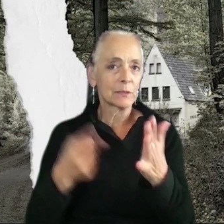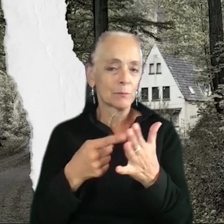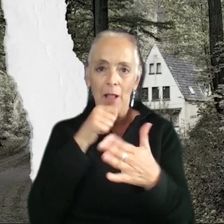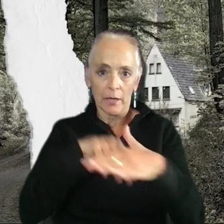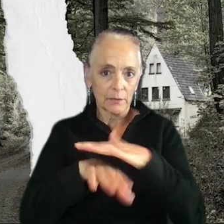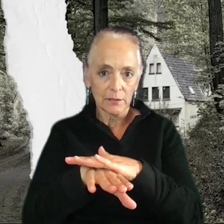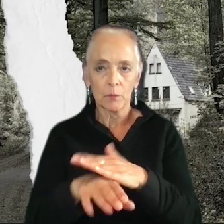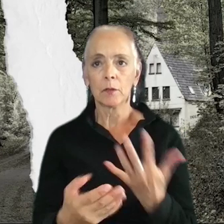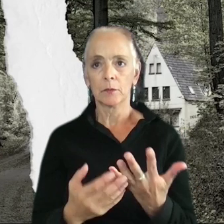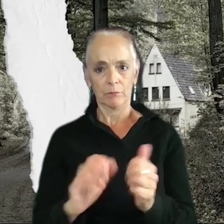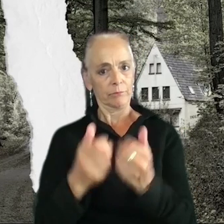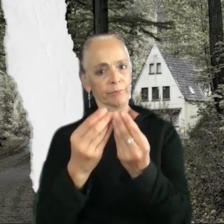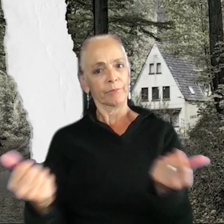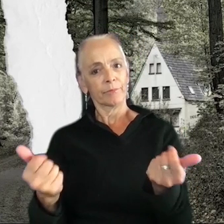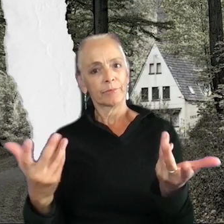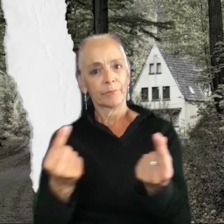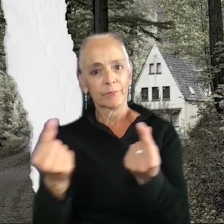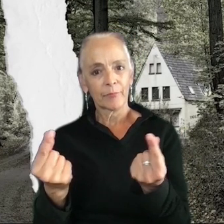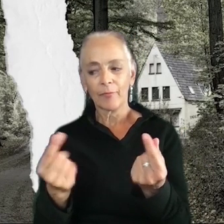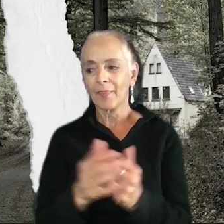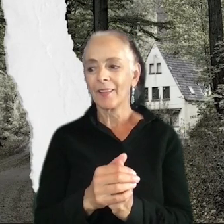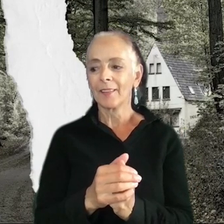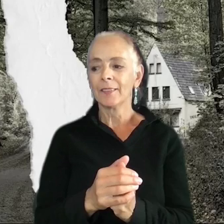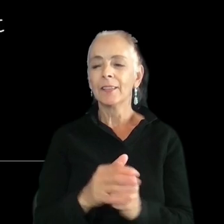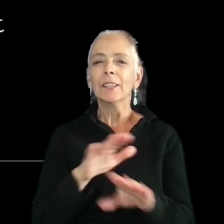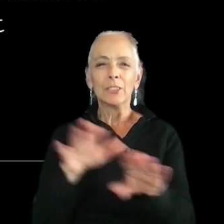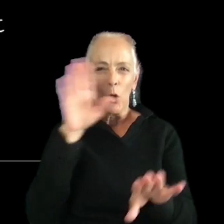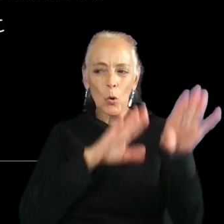what do we do about it? And don't worry, witches, I got you.